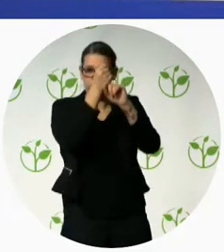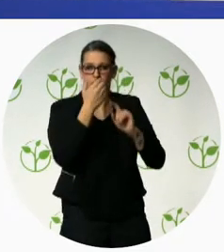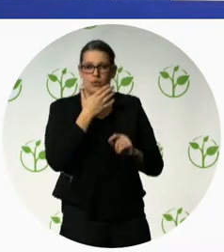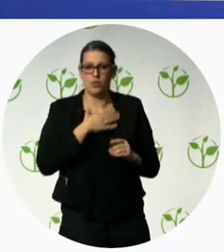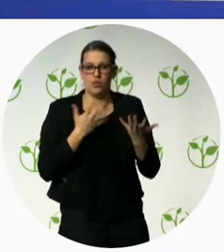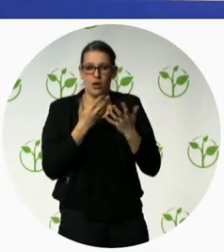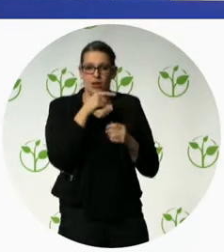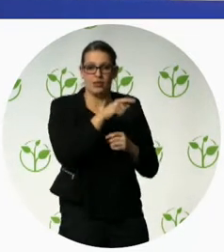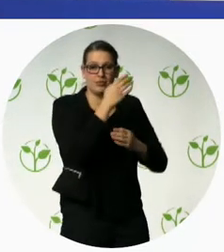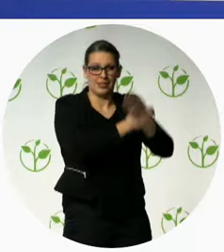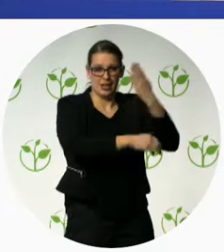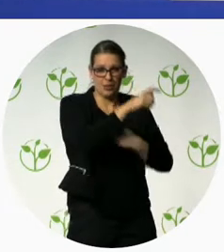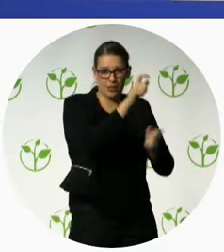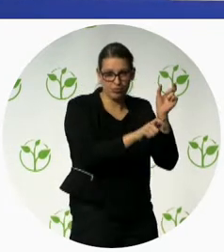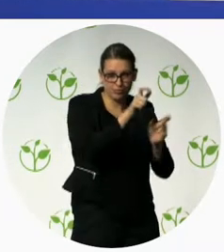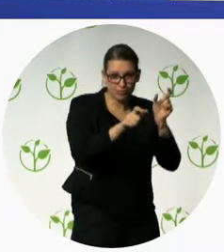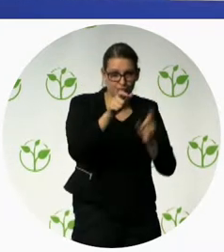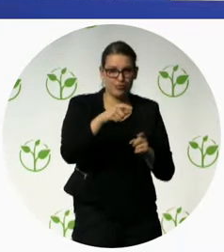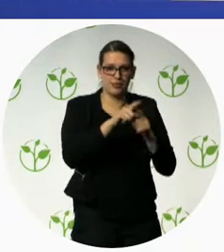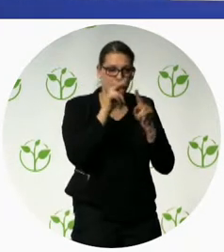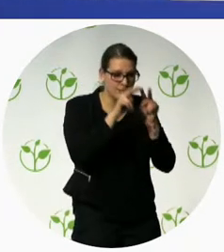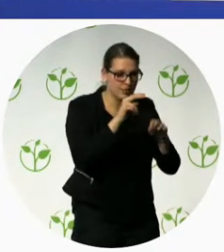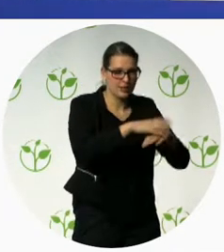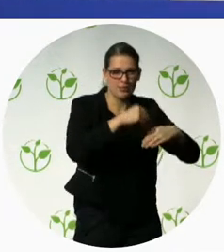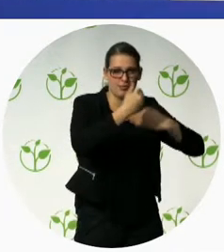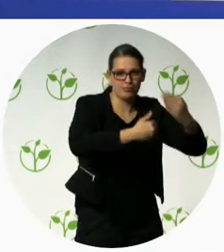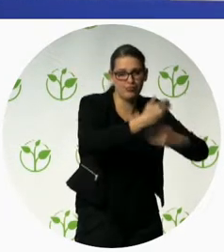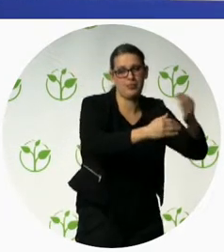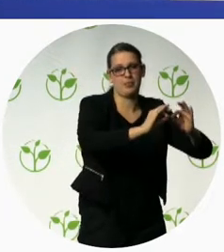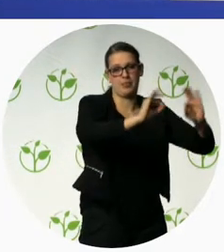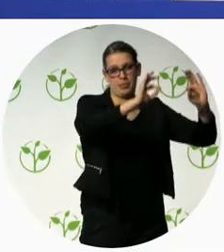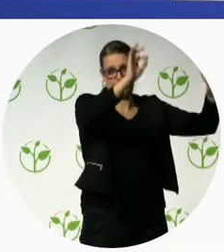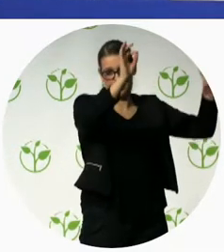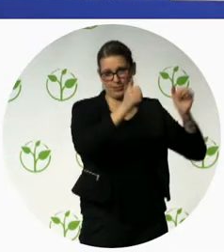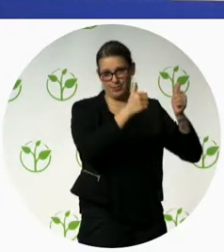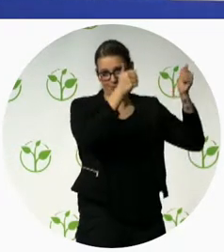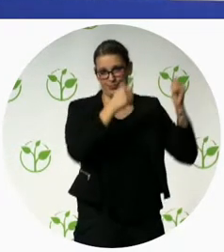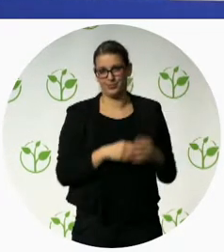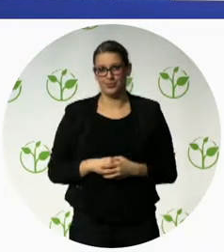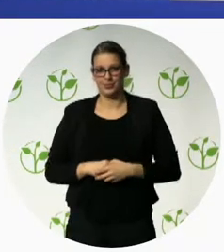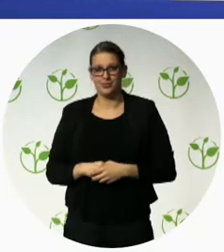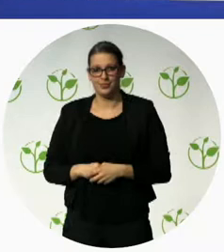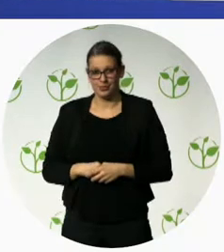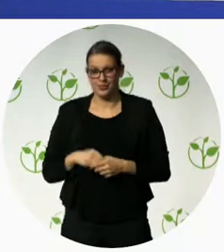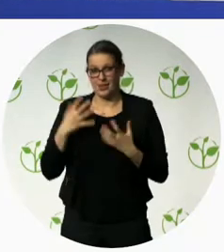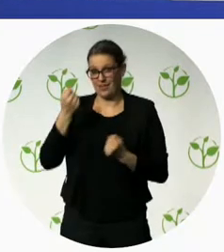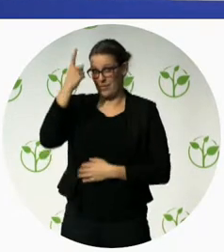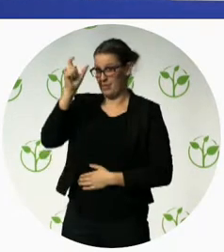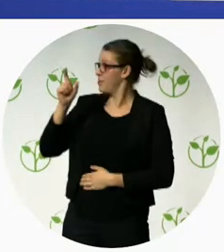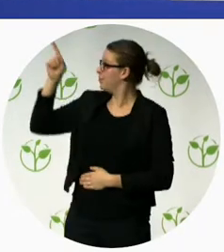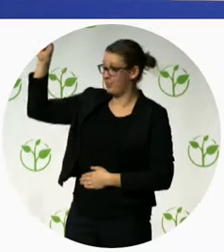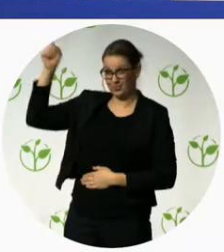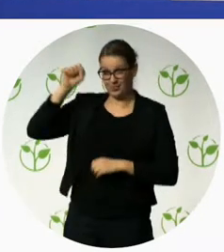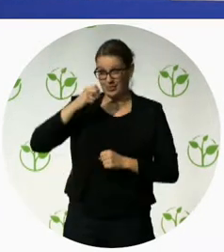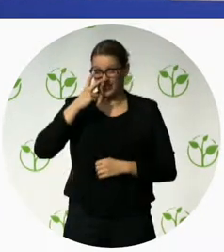story is one of Sovon who is a school teacher who suffered a car accident a few years ago and